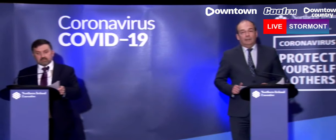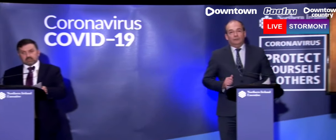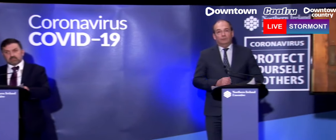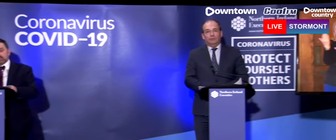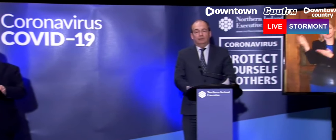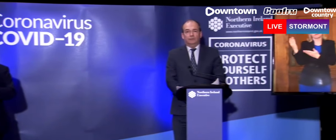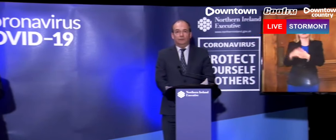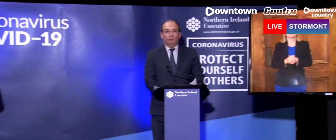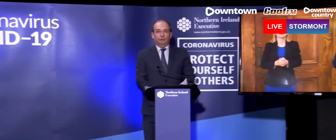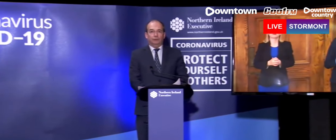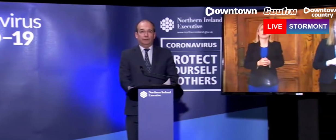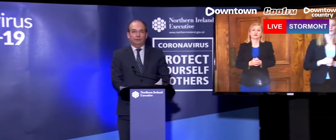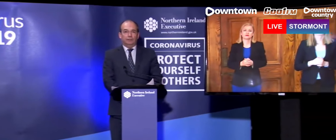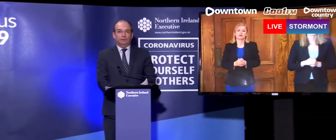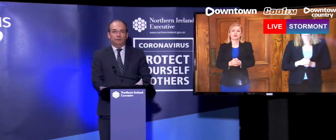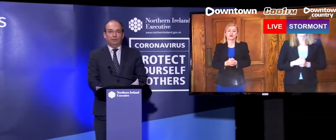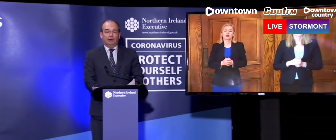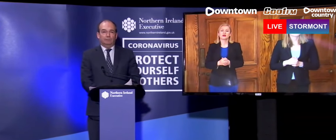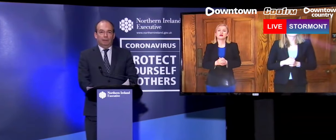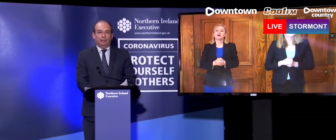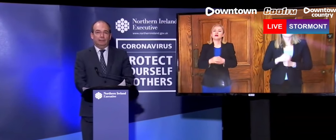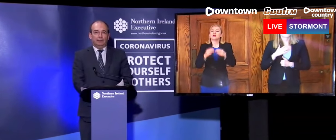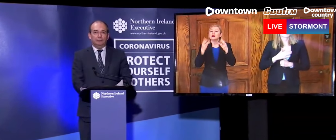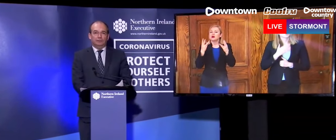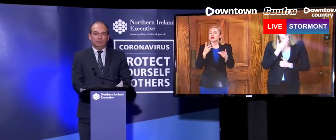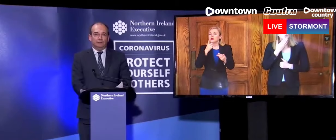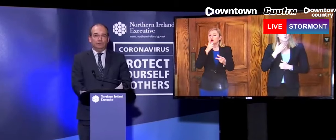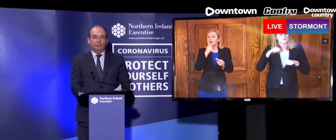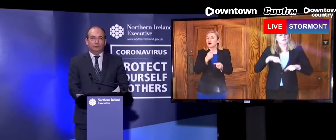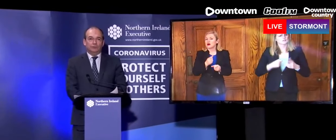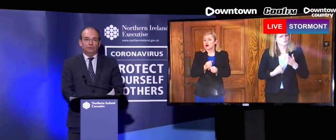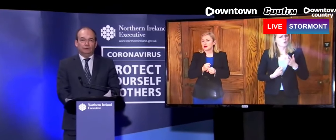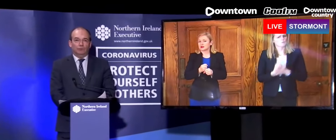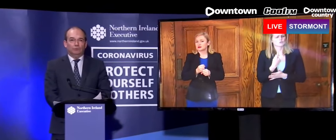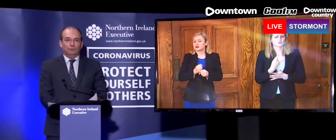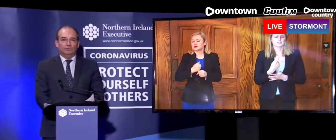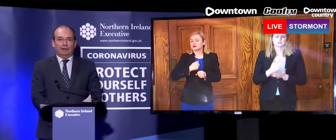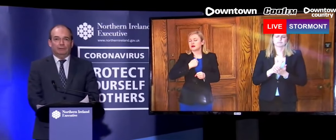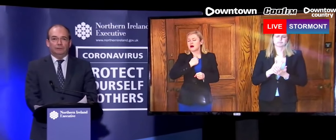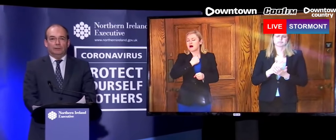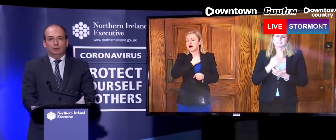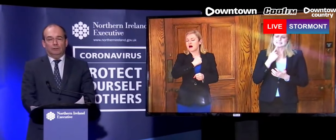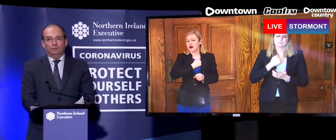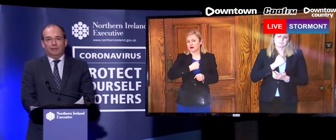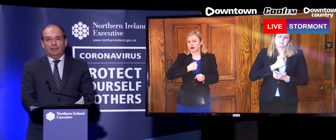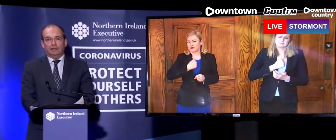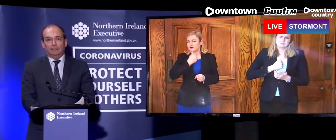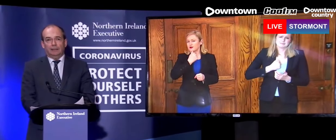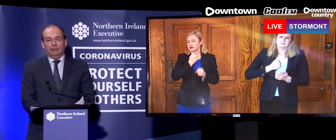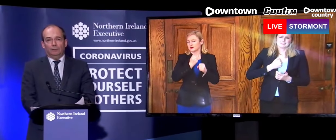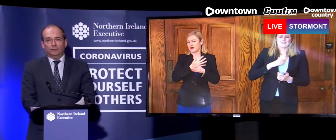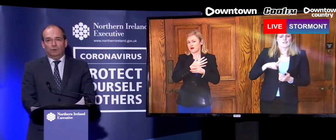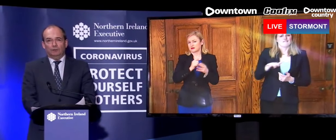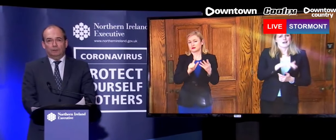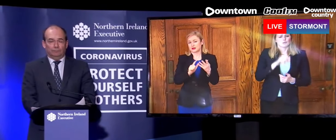I just want to take this opportunity to add my sincere condolences to all of those families who have sadly